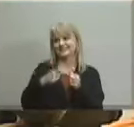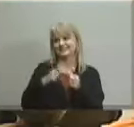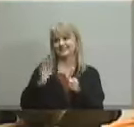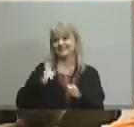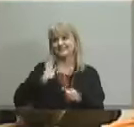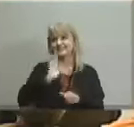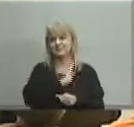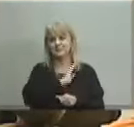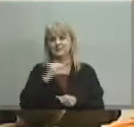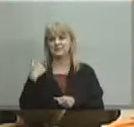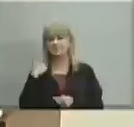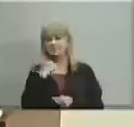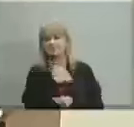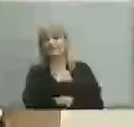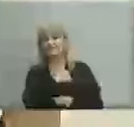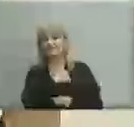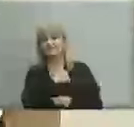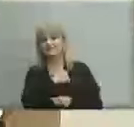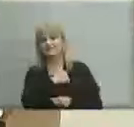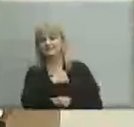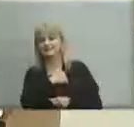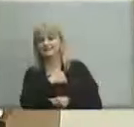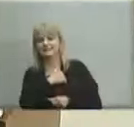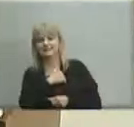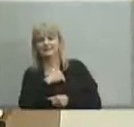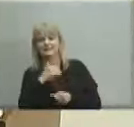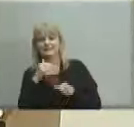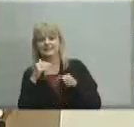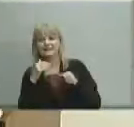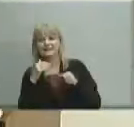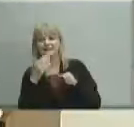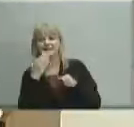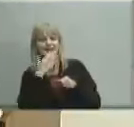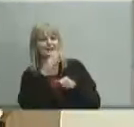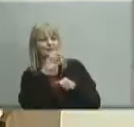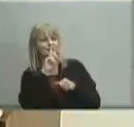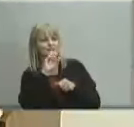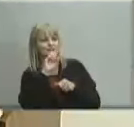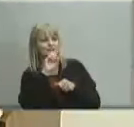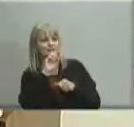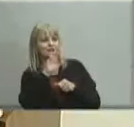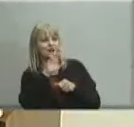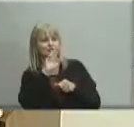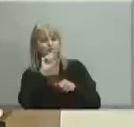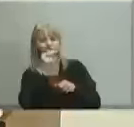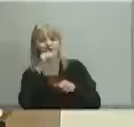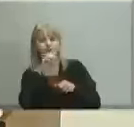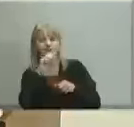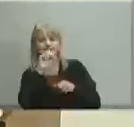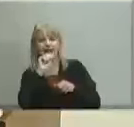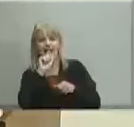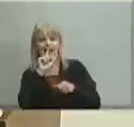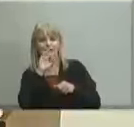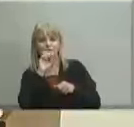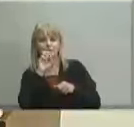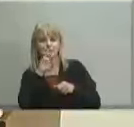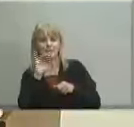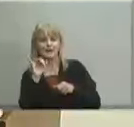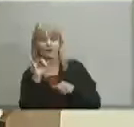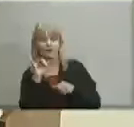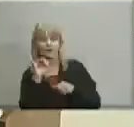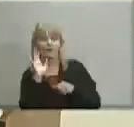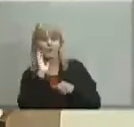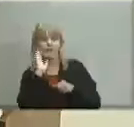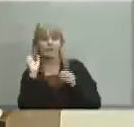i guess make sure everybody's got the word but mainly thank you dr thomas alisbury will meet with us on wednesday the